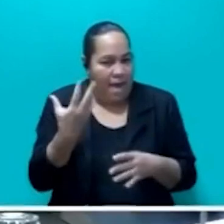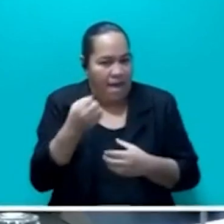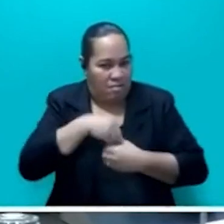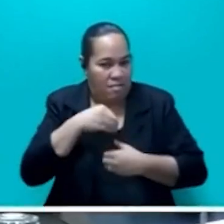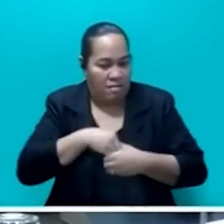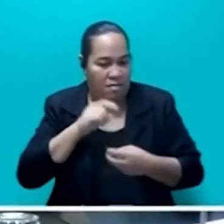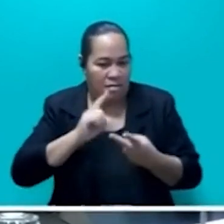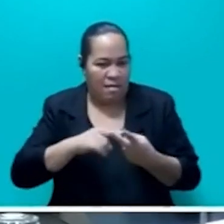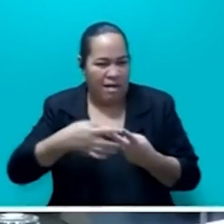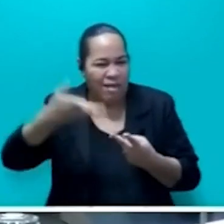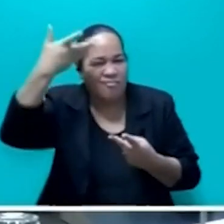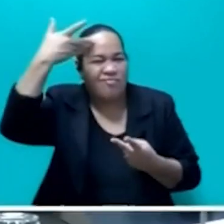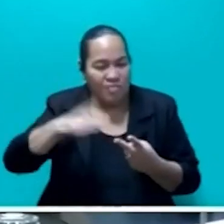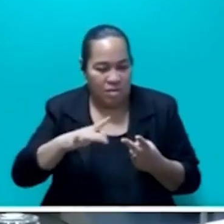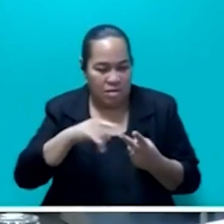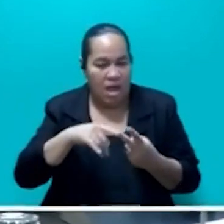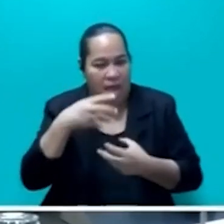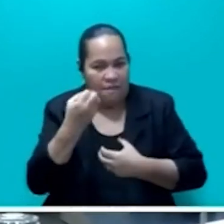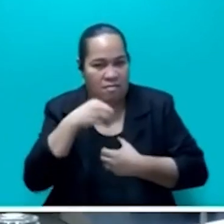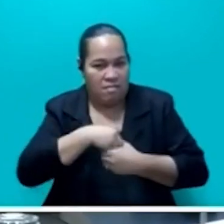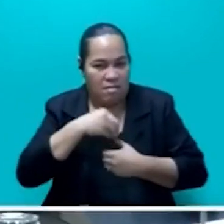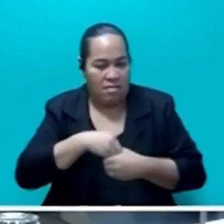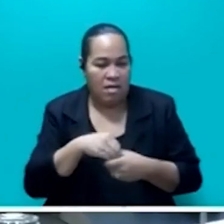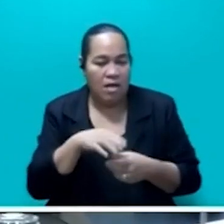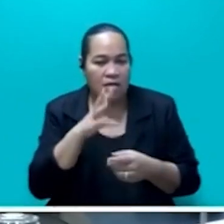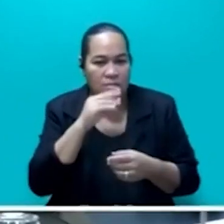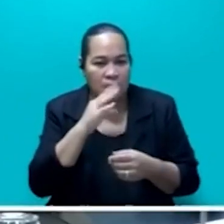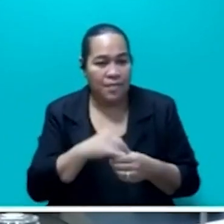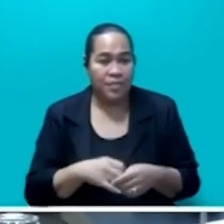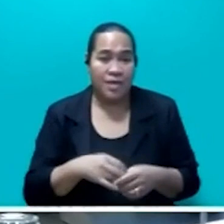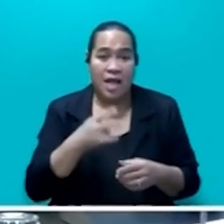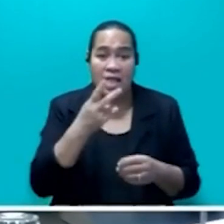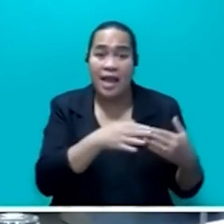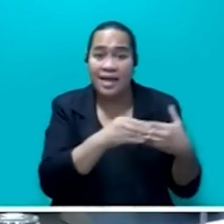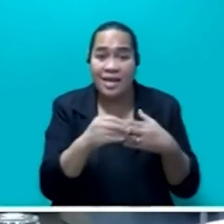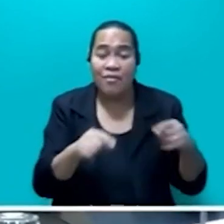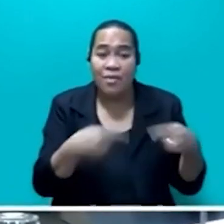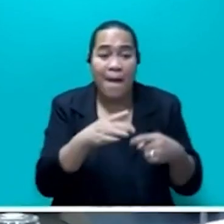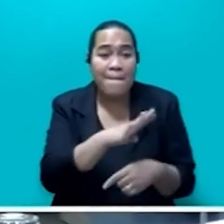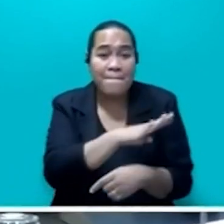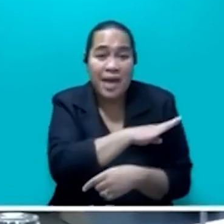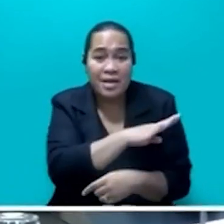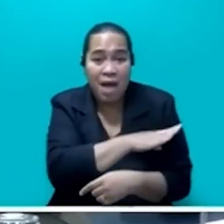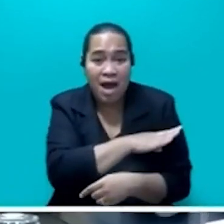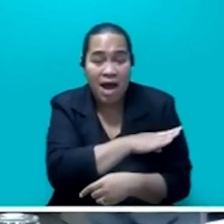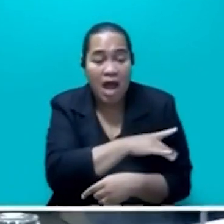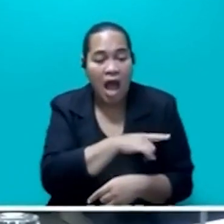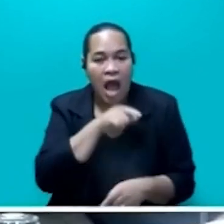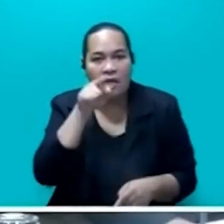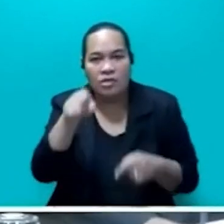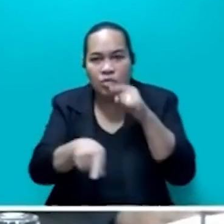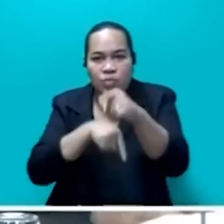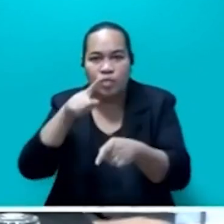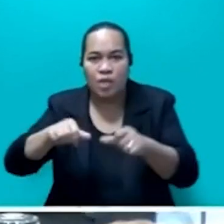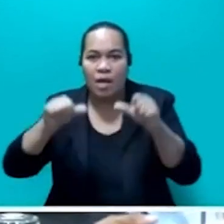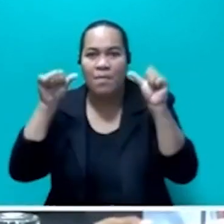Mr Speaker Sir, on Monday 13 February 2023, the Leader of the Opposition, Hon. Ben Marana, accused His Excellency